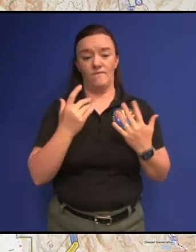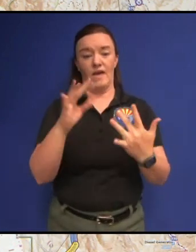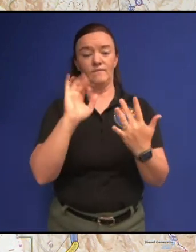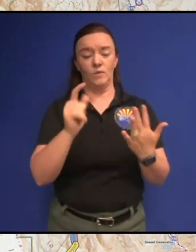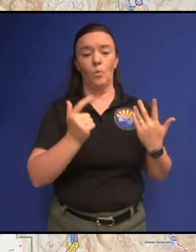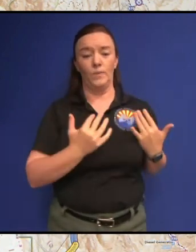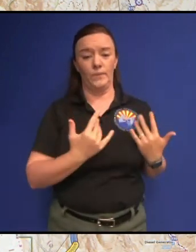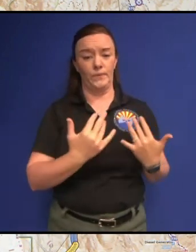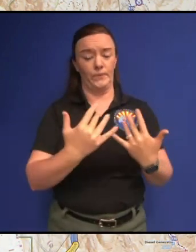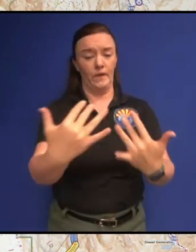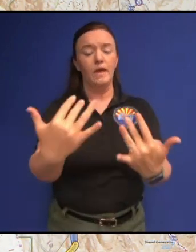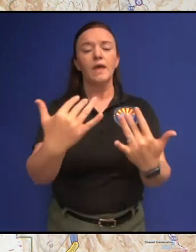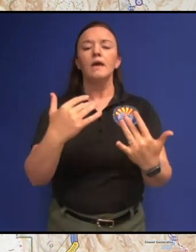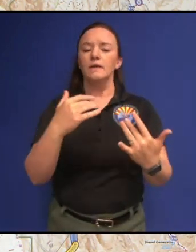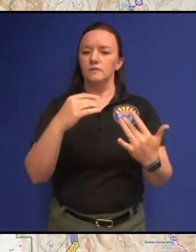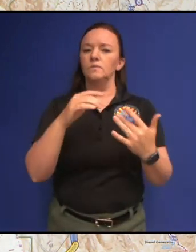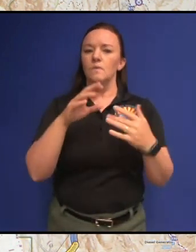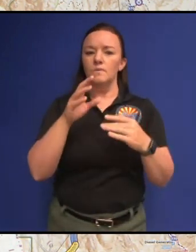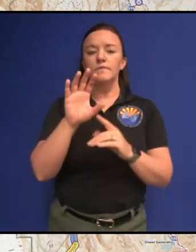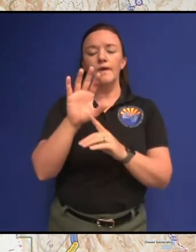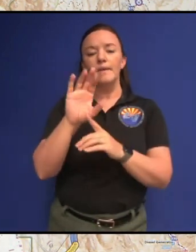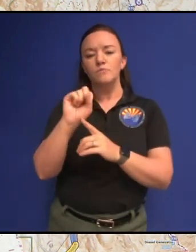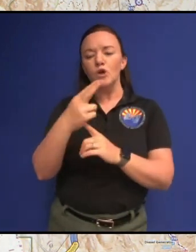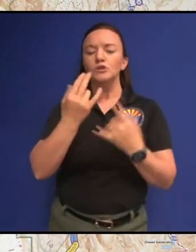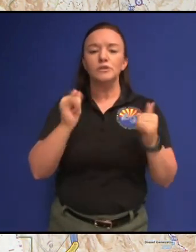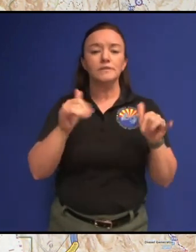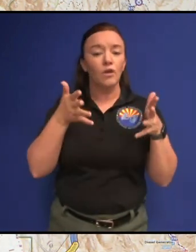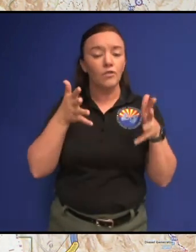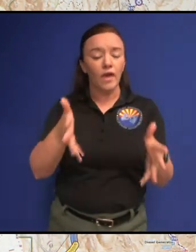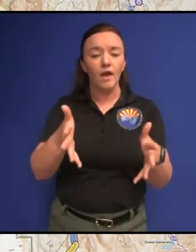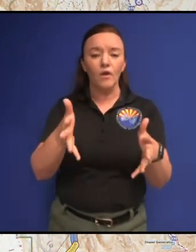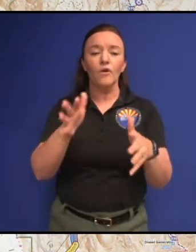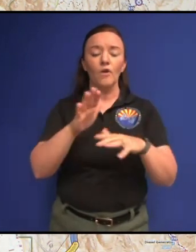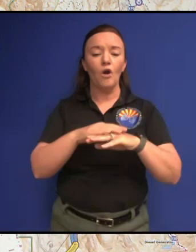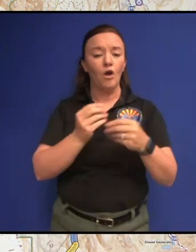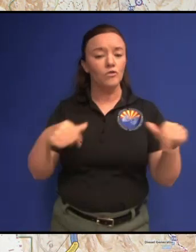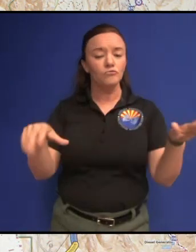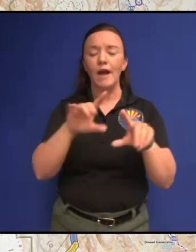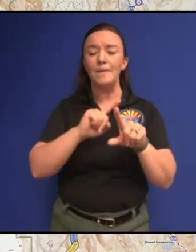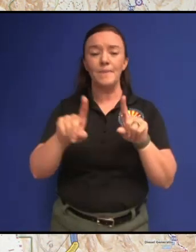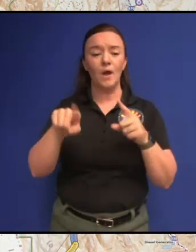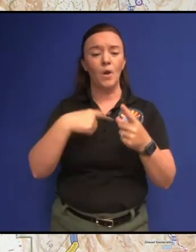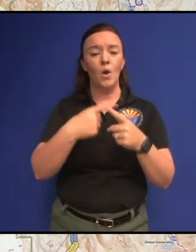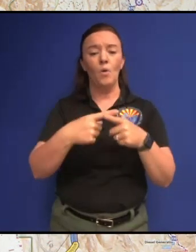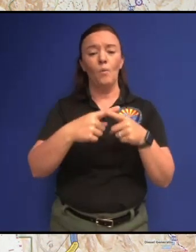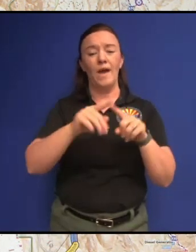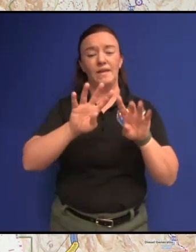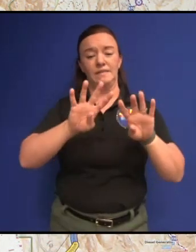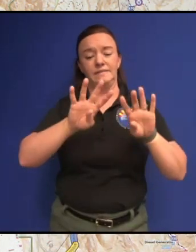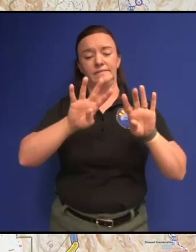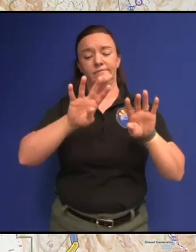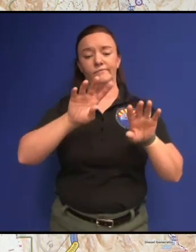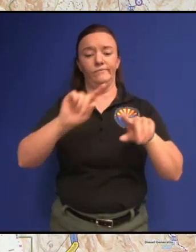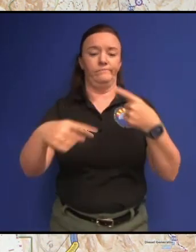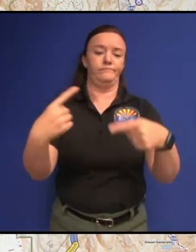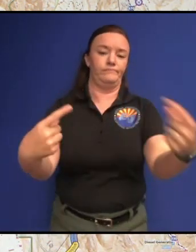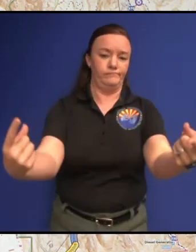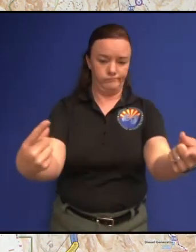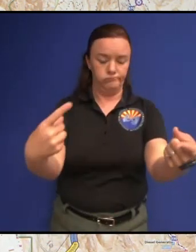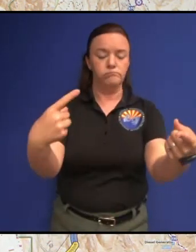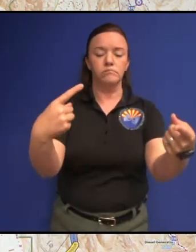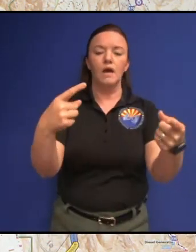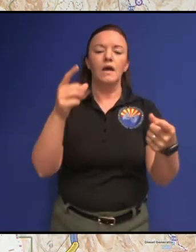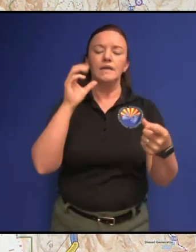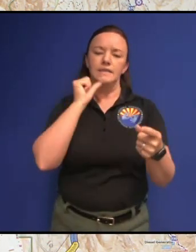it's it doesn't burn as aggressively as quickly when it's laying on the ground all chopped up as it does when it's